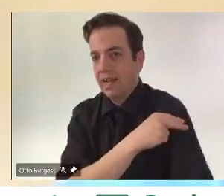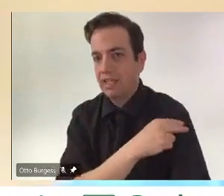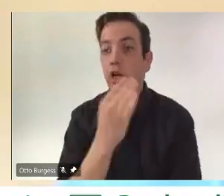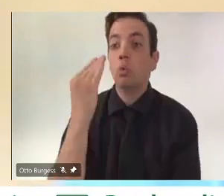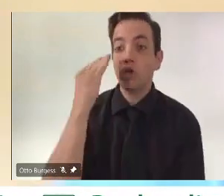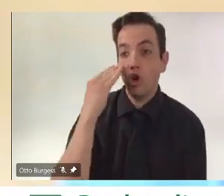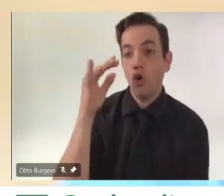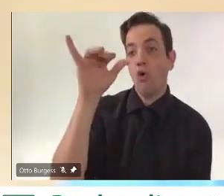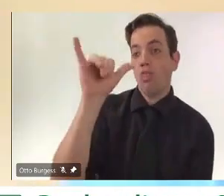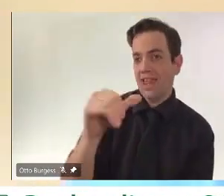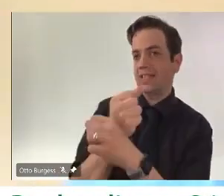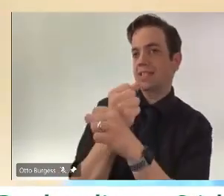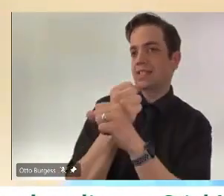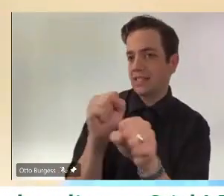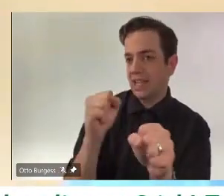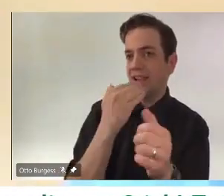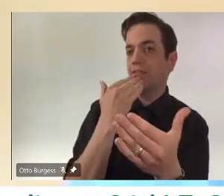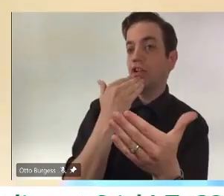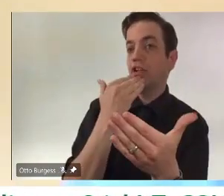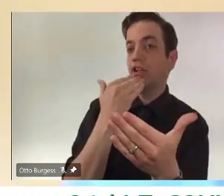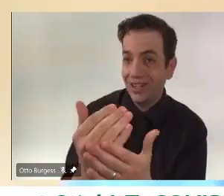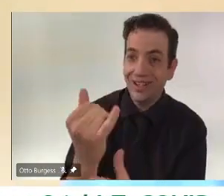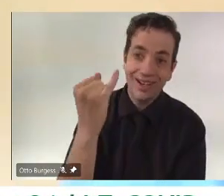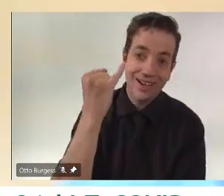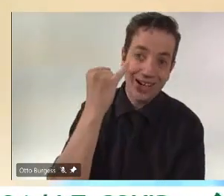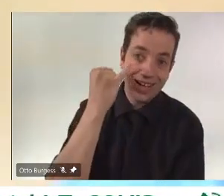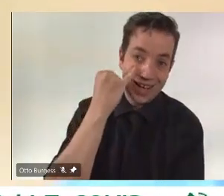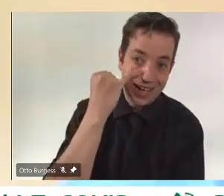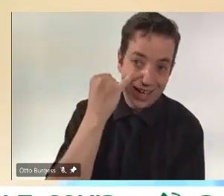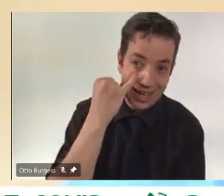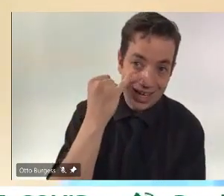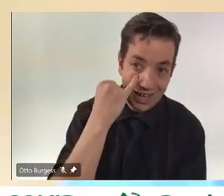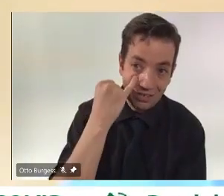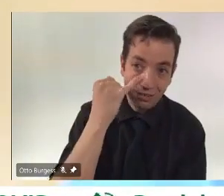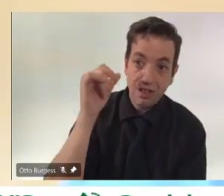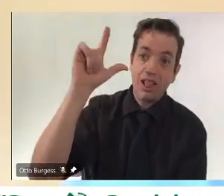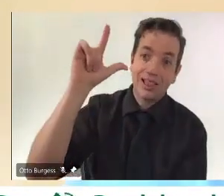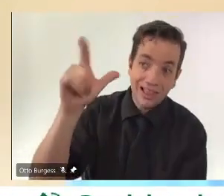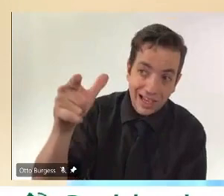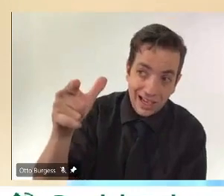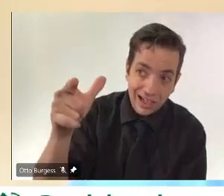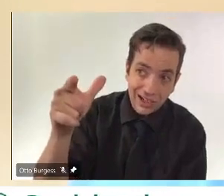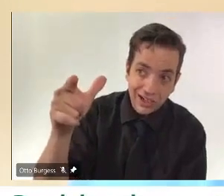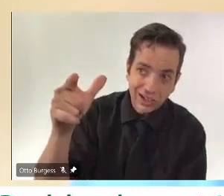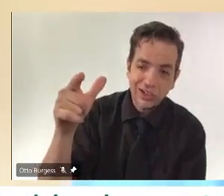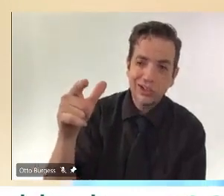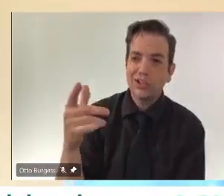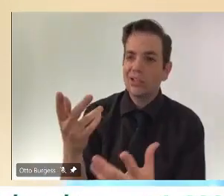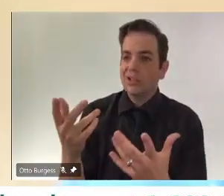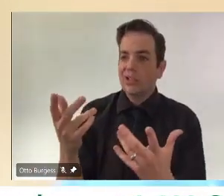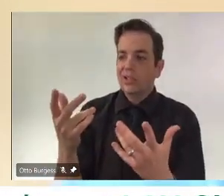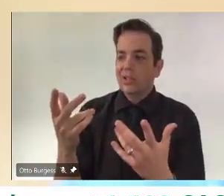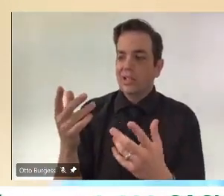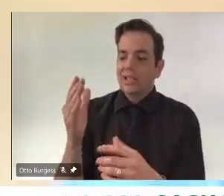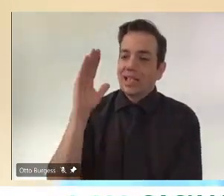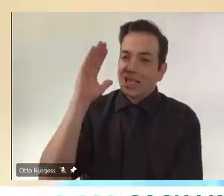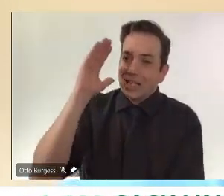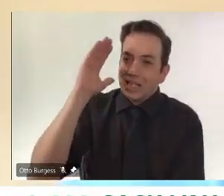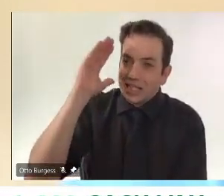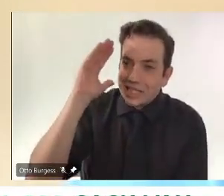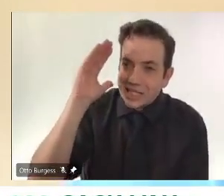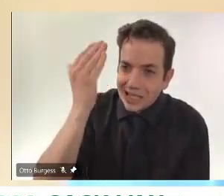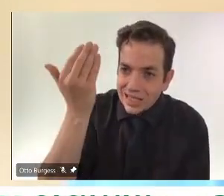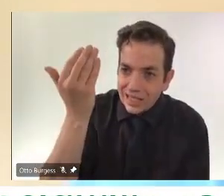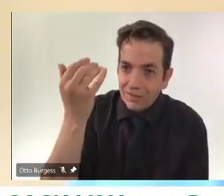reason, a second dose of Moderna was not available and it was difficult to wait for Moderna to arrive, you could potentially get a second dose